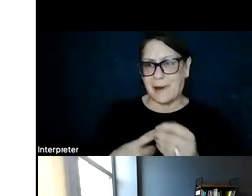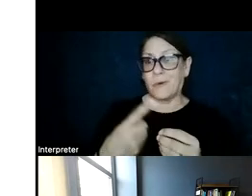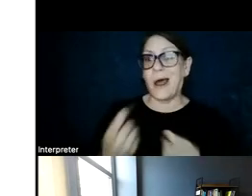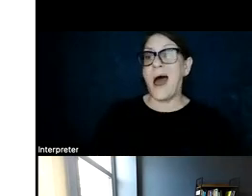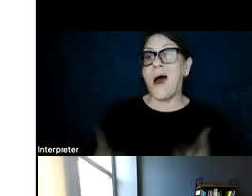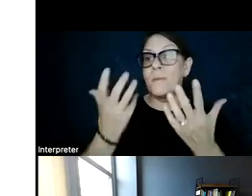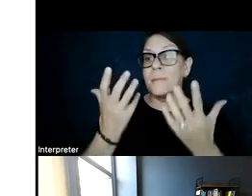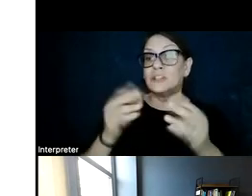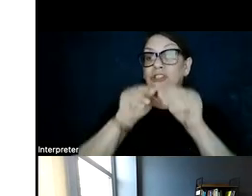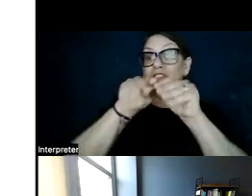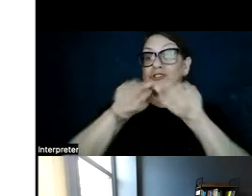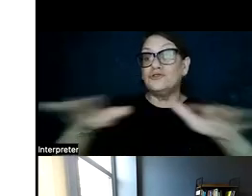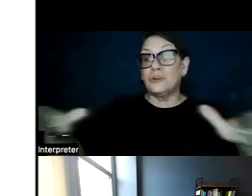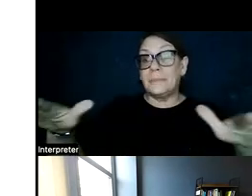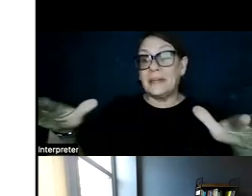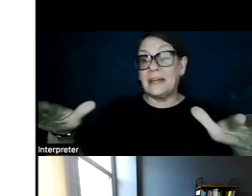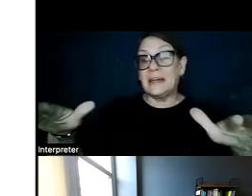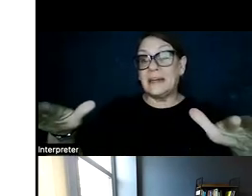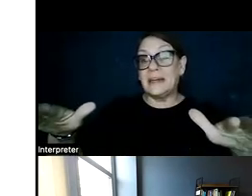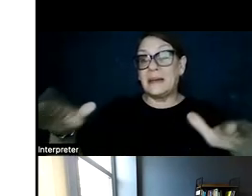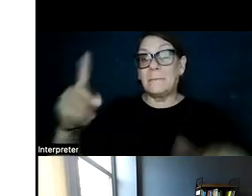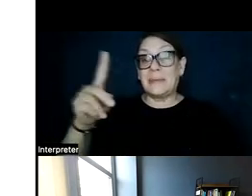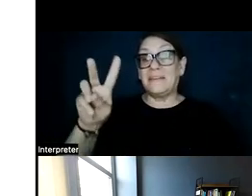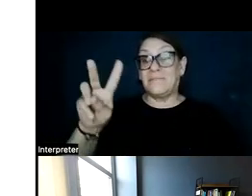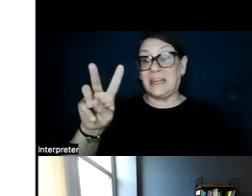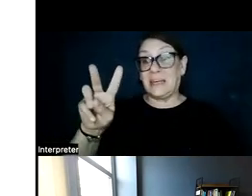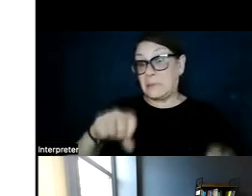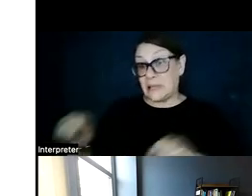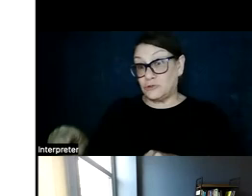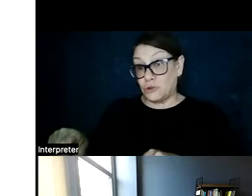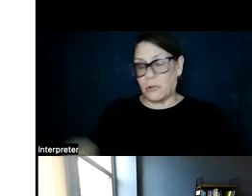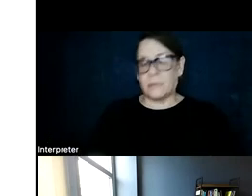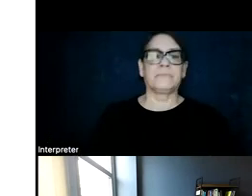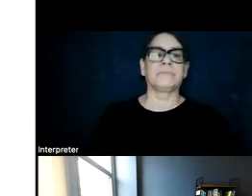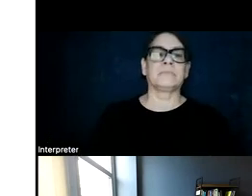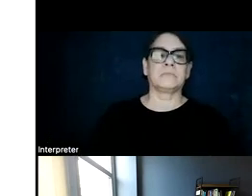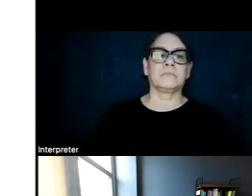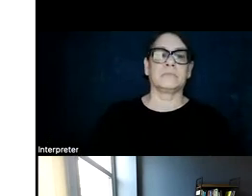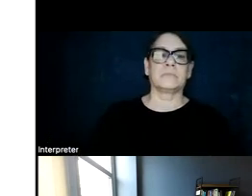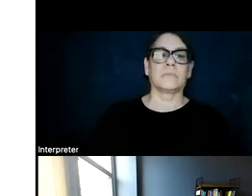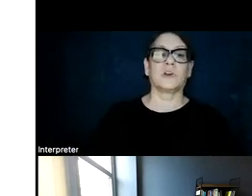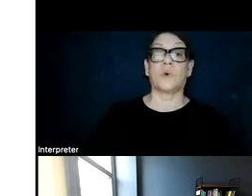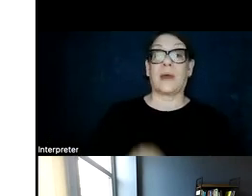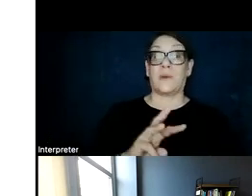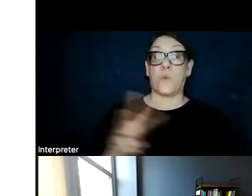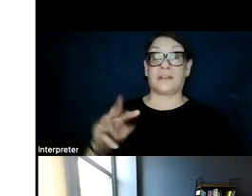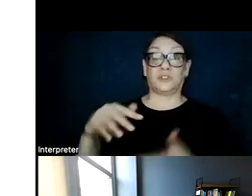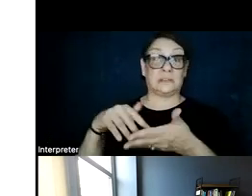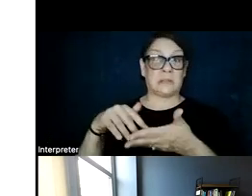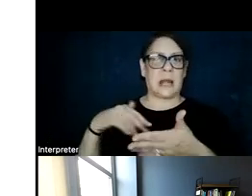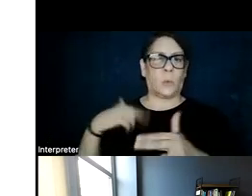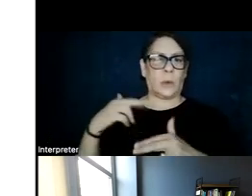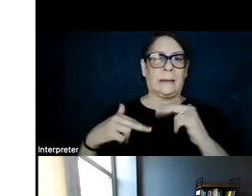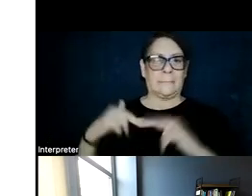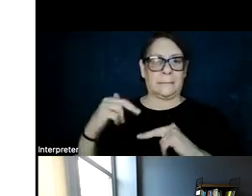distributed PV potential. So I'll just highlight here in the Western study, we built